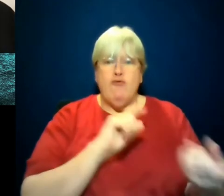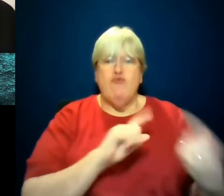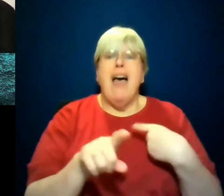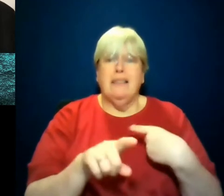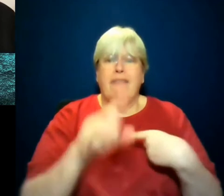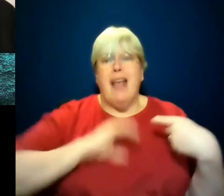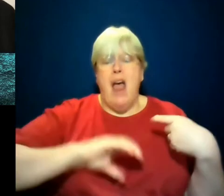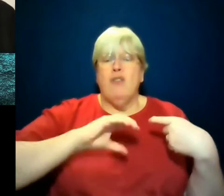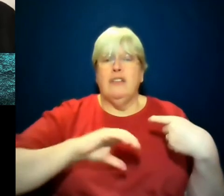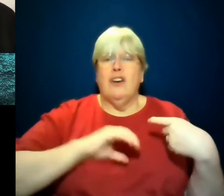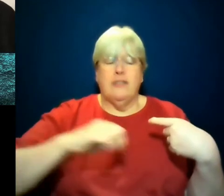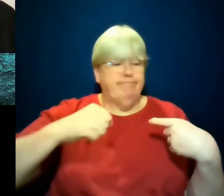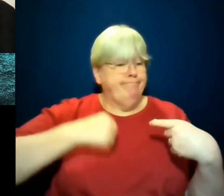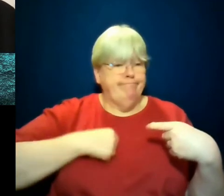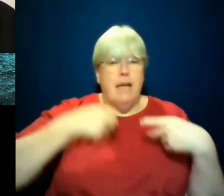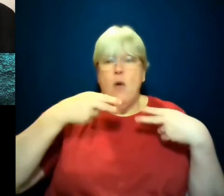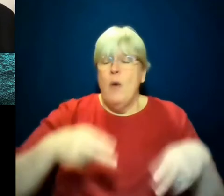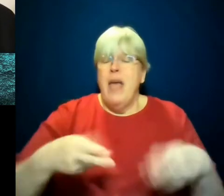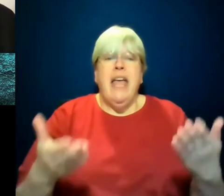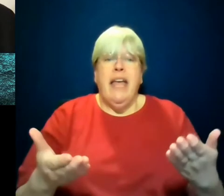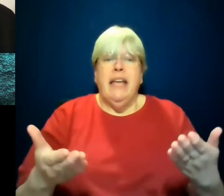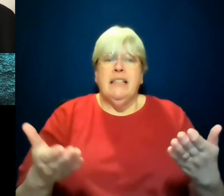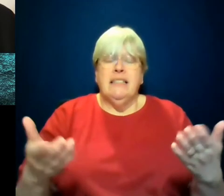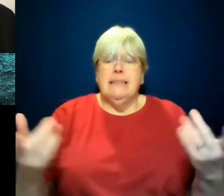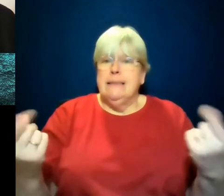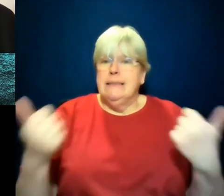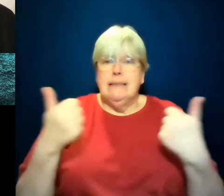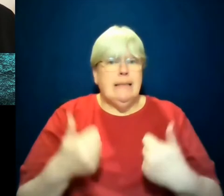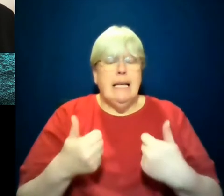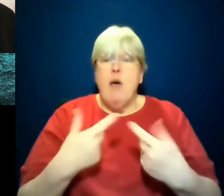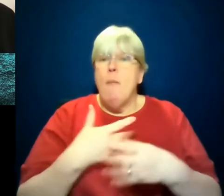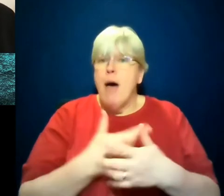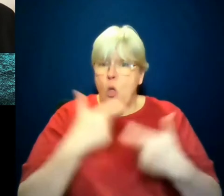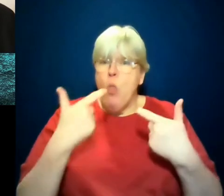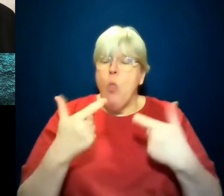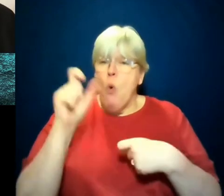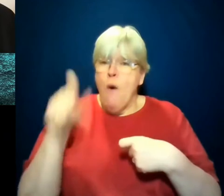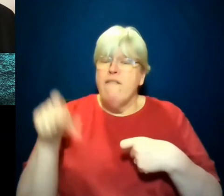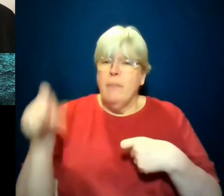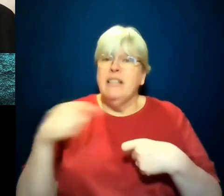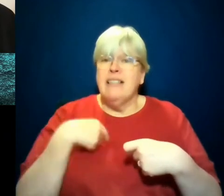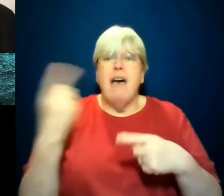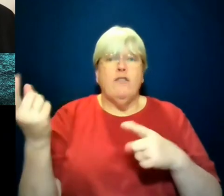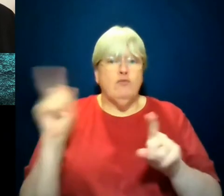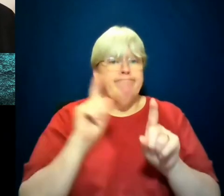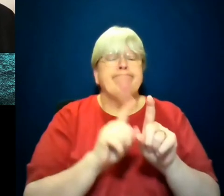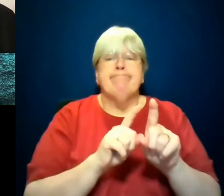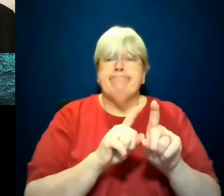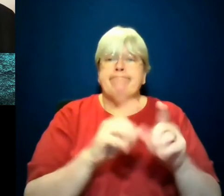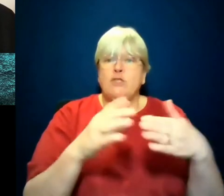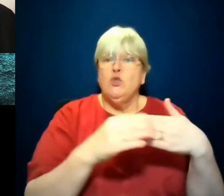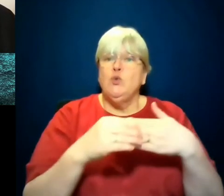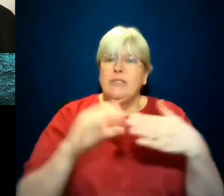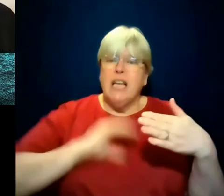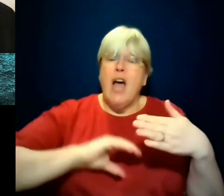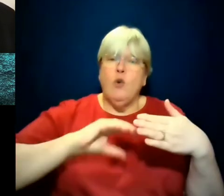anathema to television. It's anathema to a lot of people who think you have to approach all storytelling with your protagonist, being